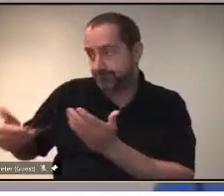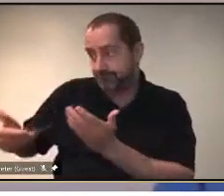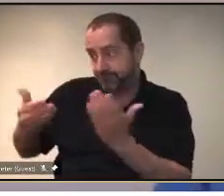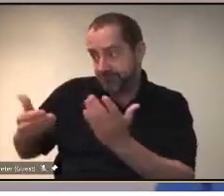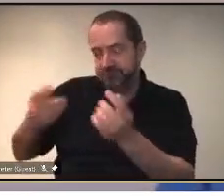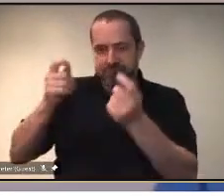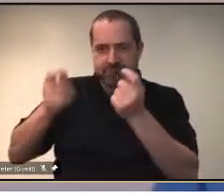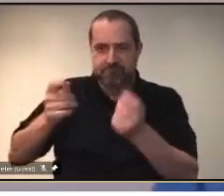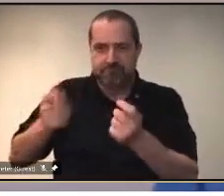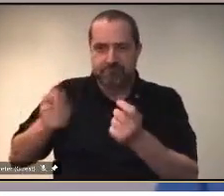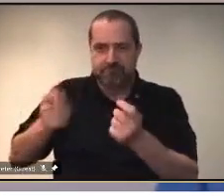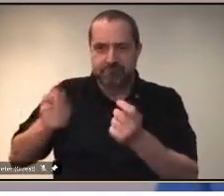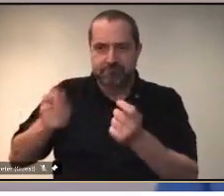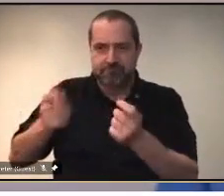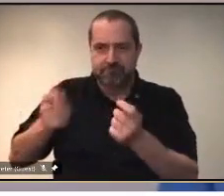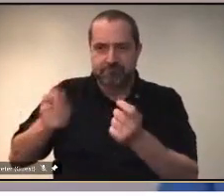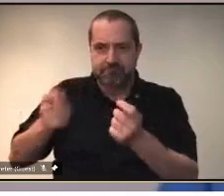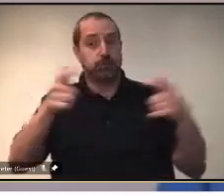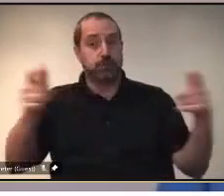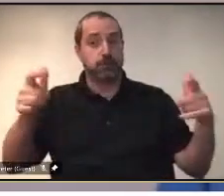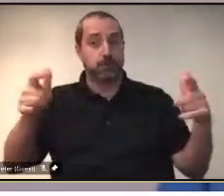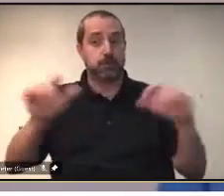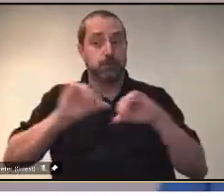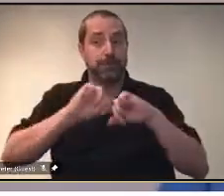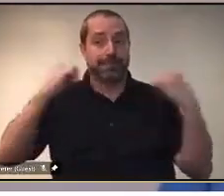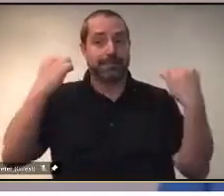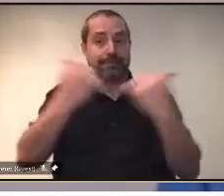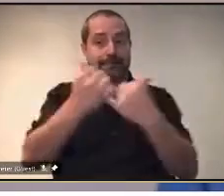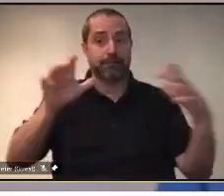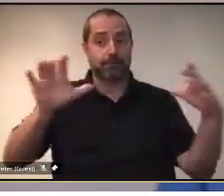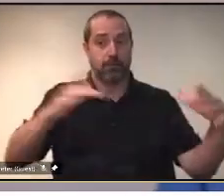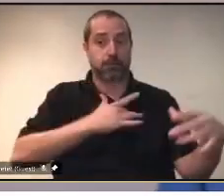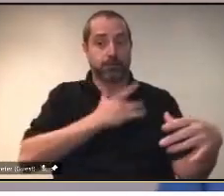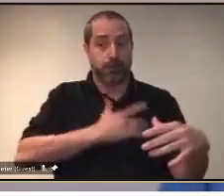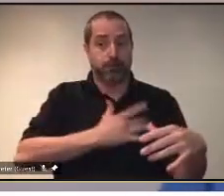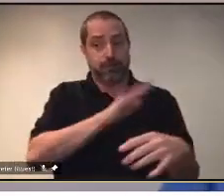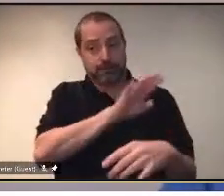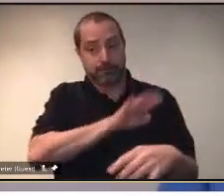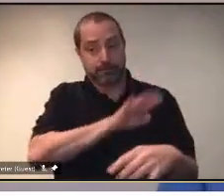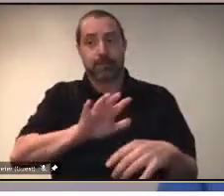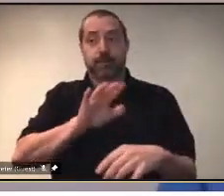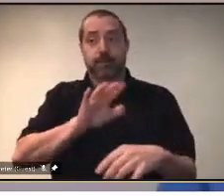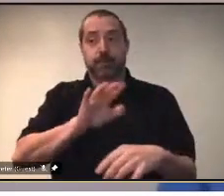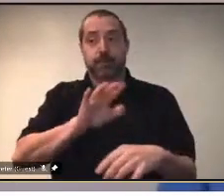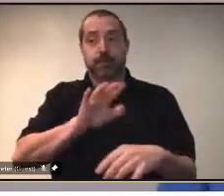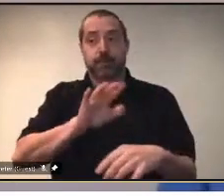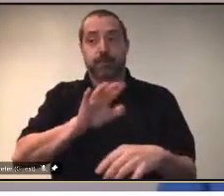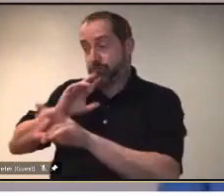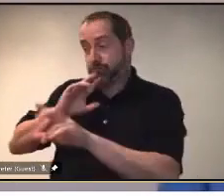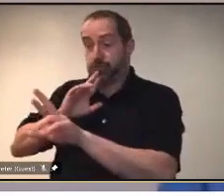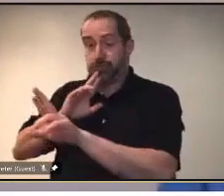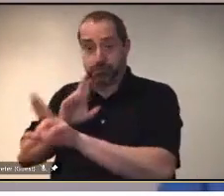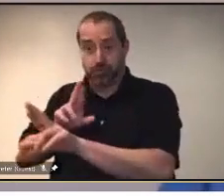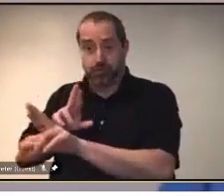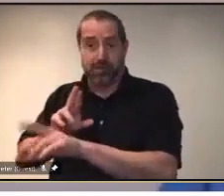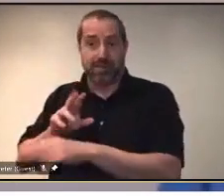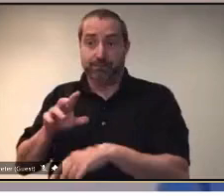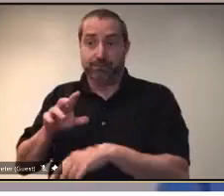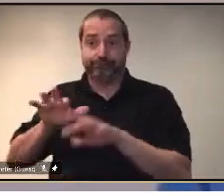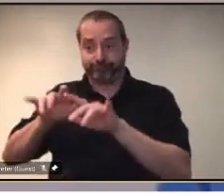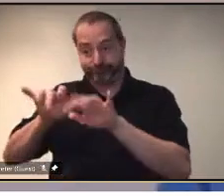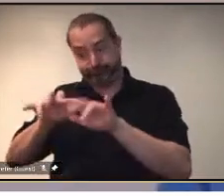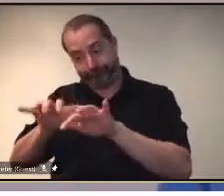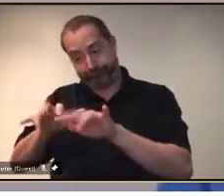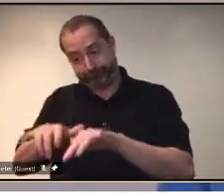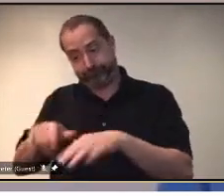organization across this province, know, critical incident reporting is done manually. So we are looking at many options, including electronic